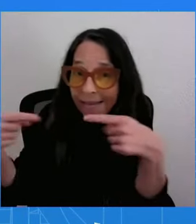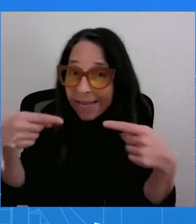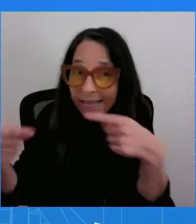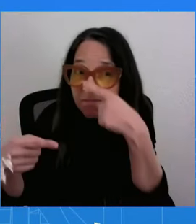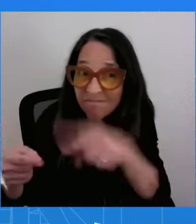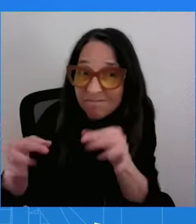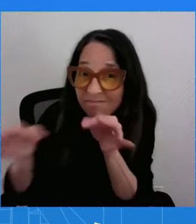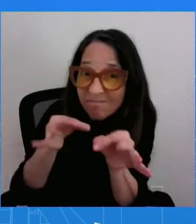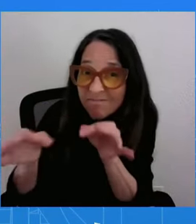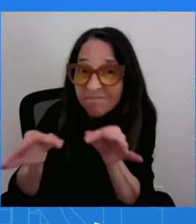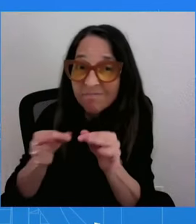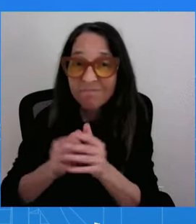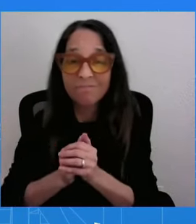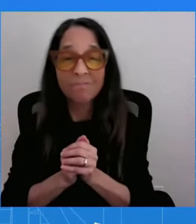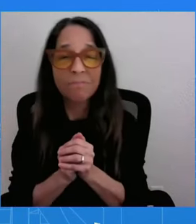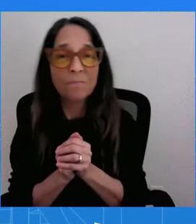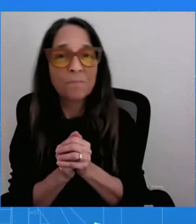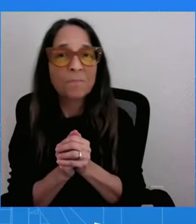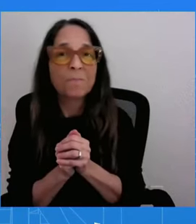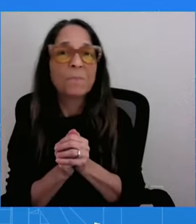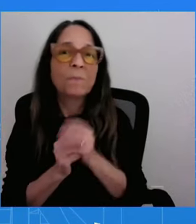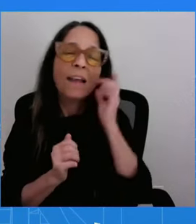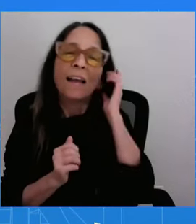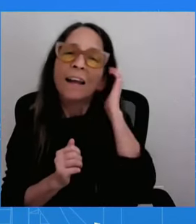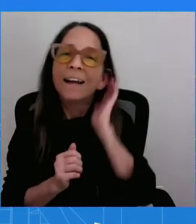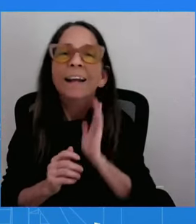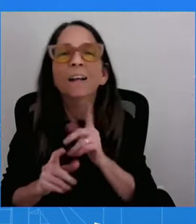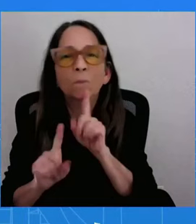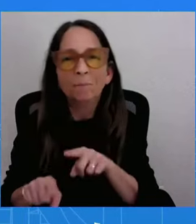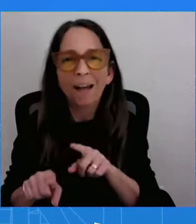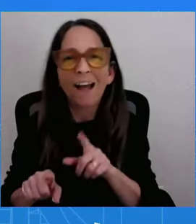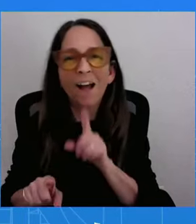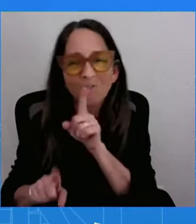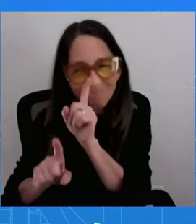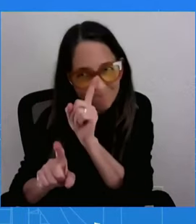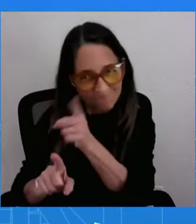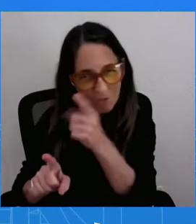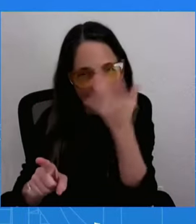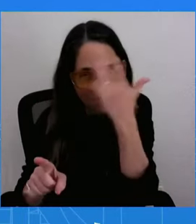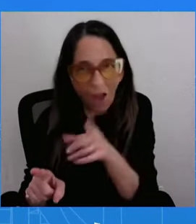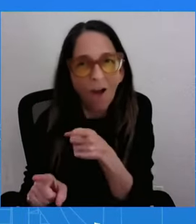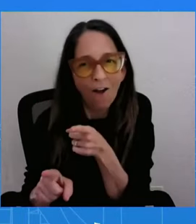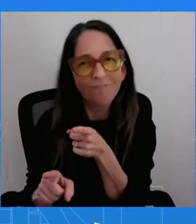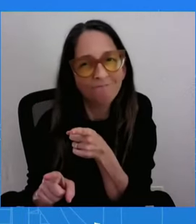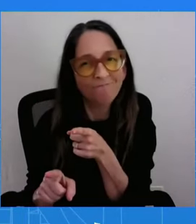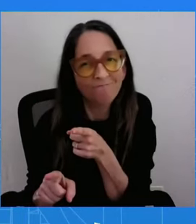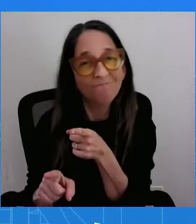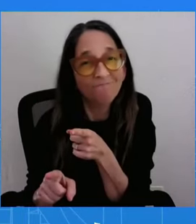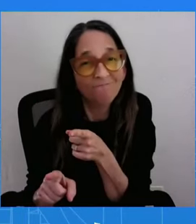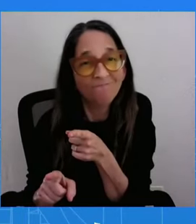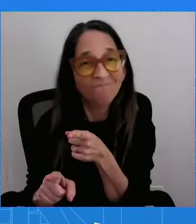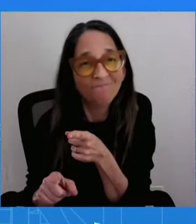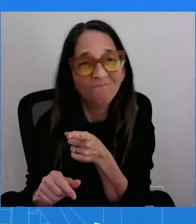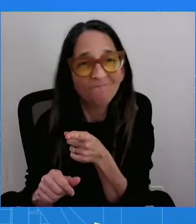Look, I do want to be, what you just stated is correct.